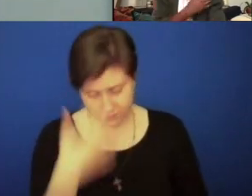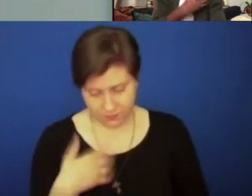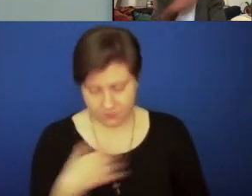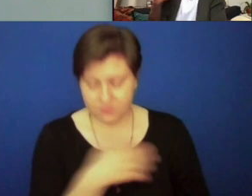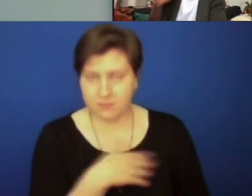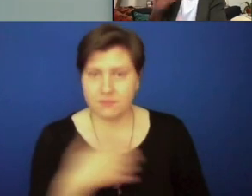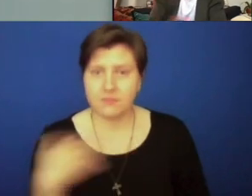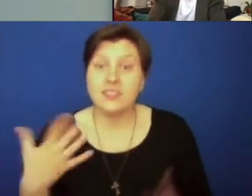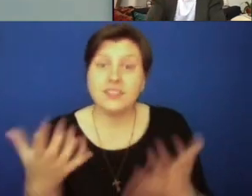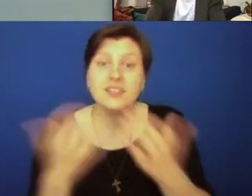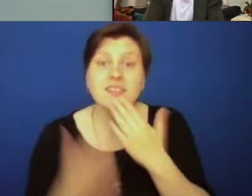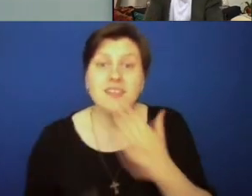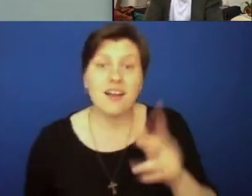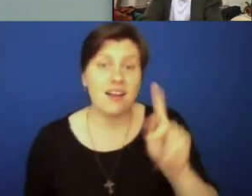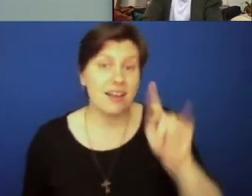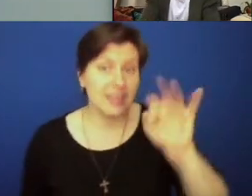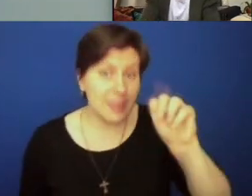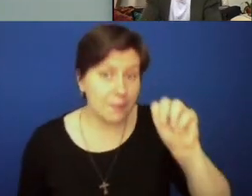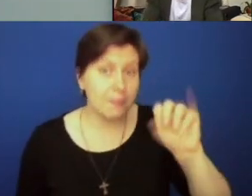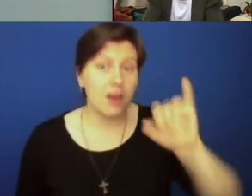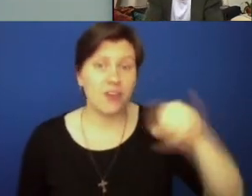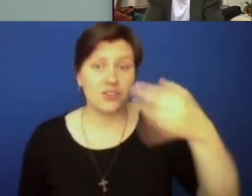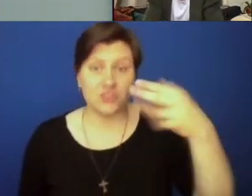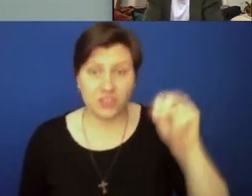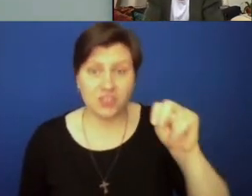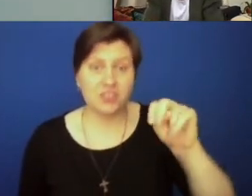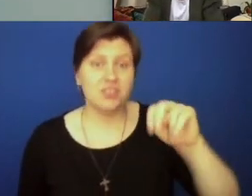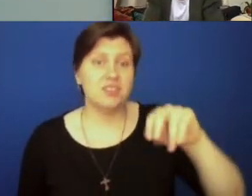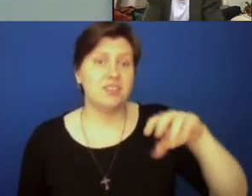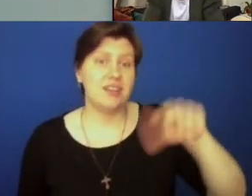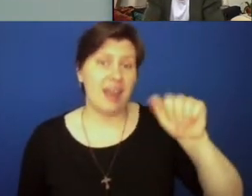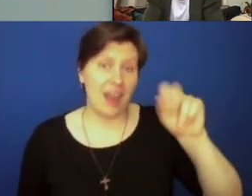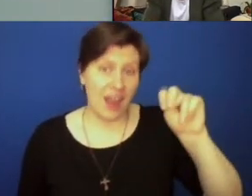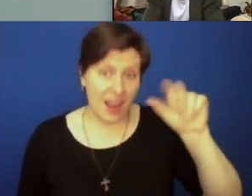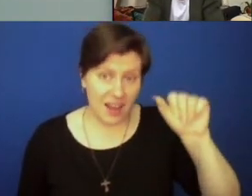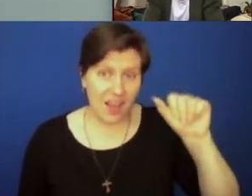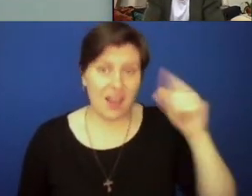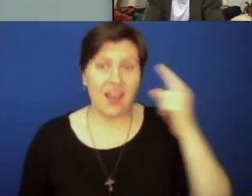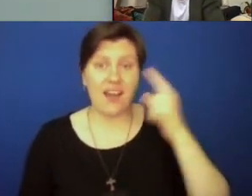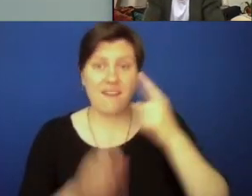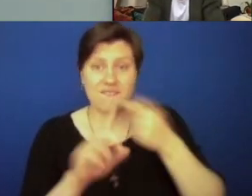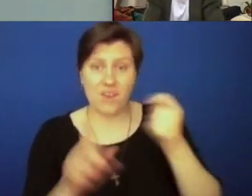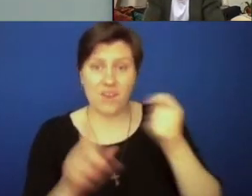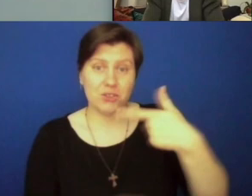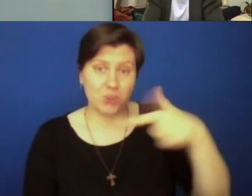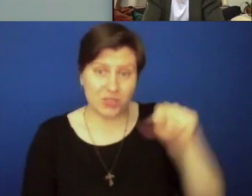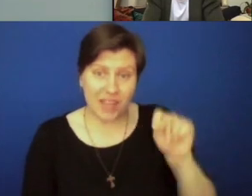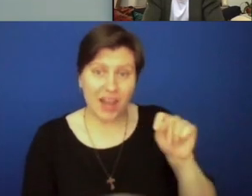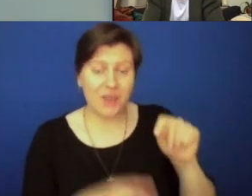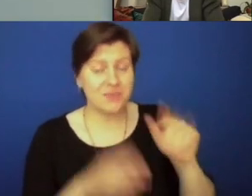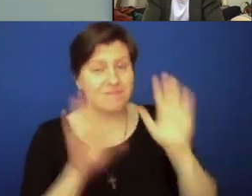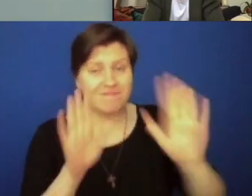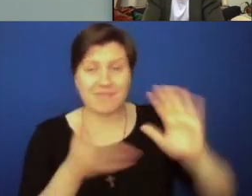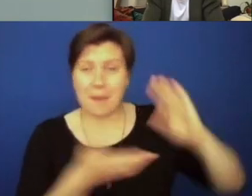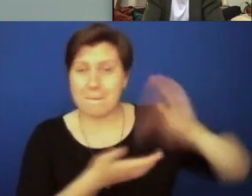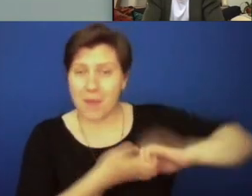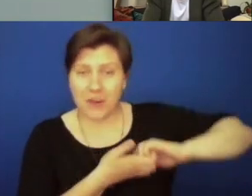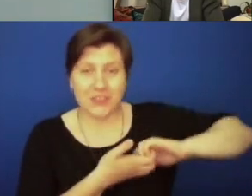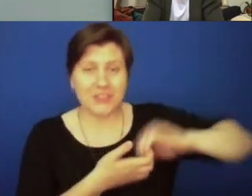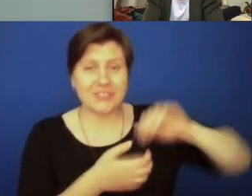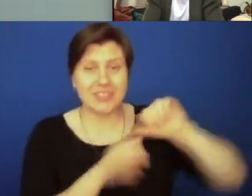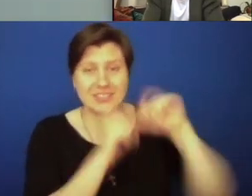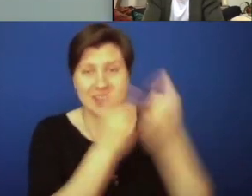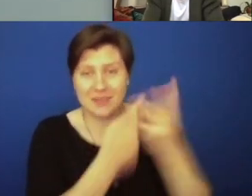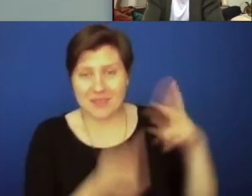I also want to thank Kim Daniels, John Carr, Anna Miesla, and the Initiative on Catholic Social Thought for being such great partners with the Archdiocese of Washington